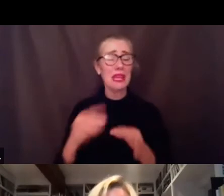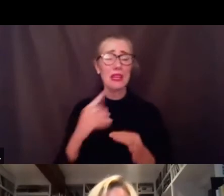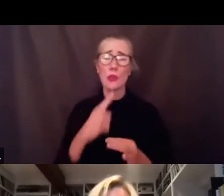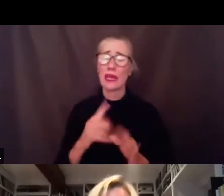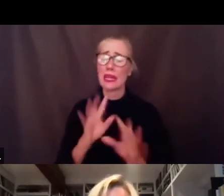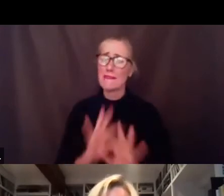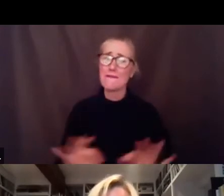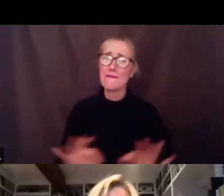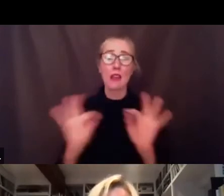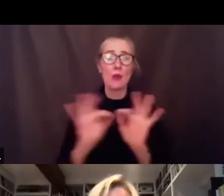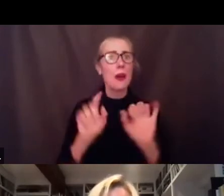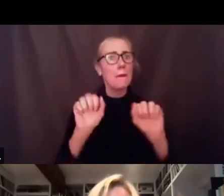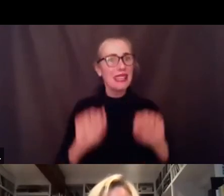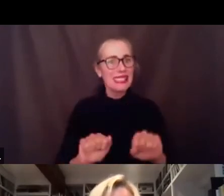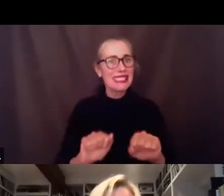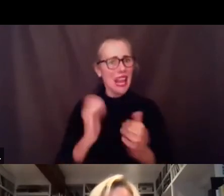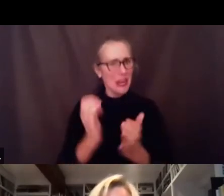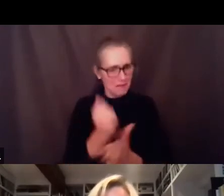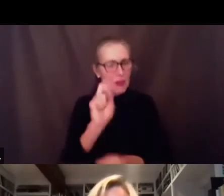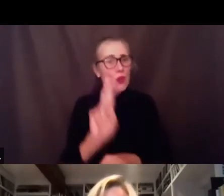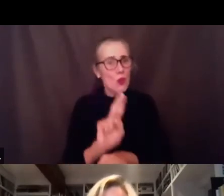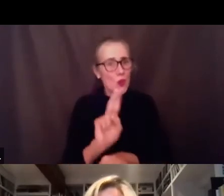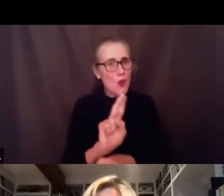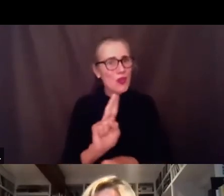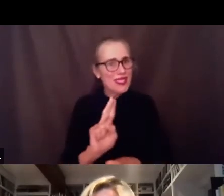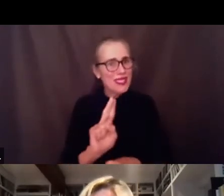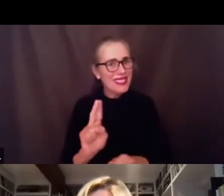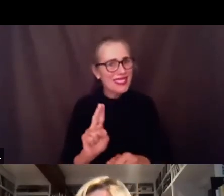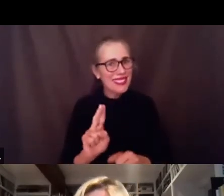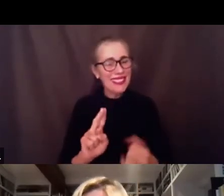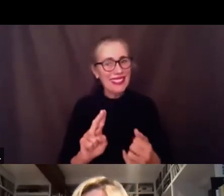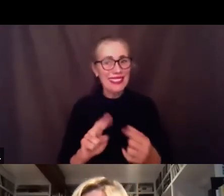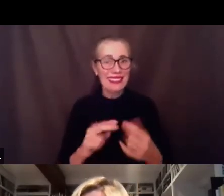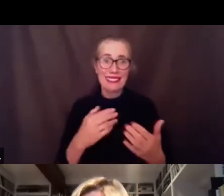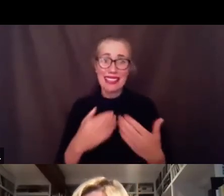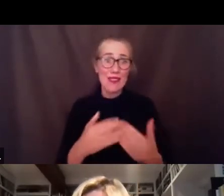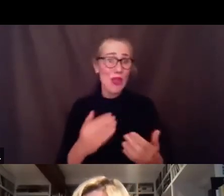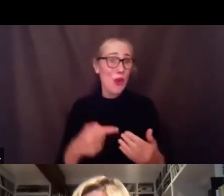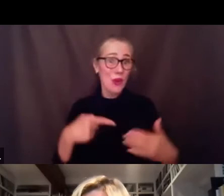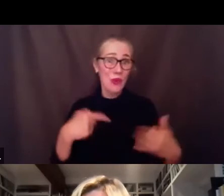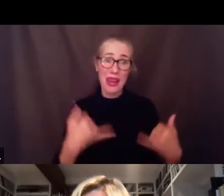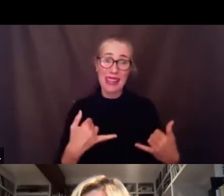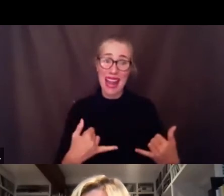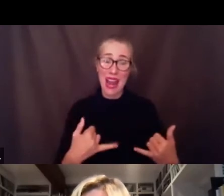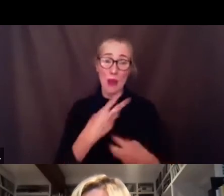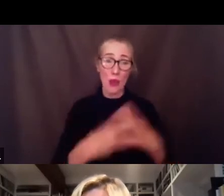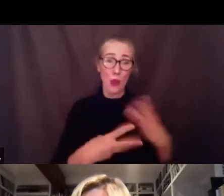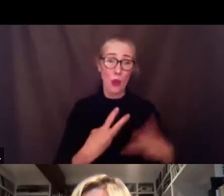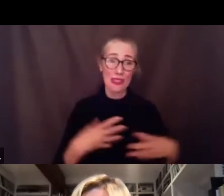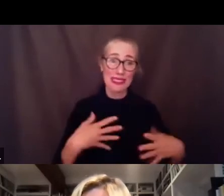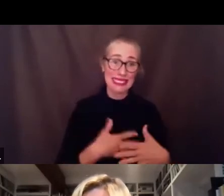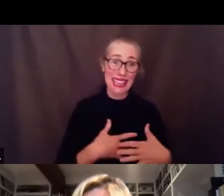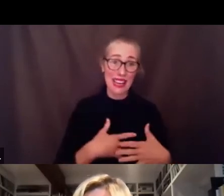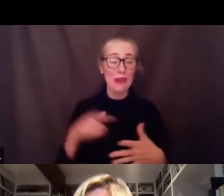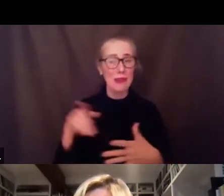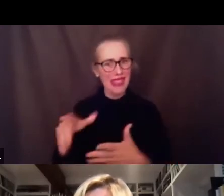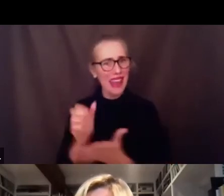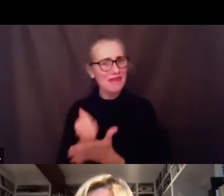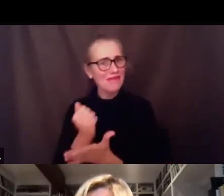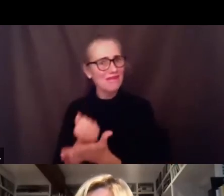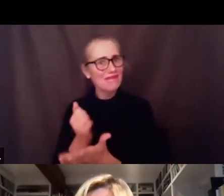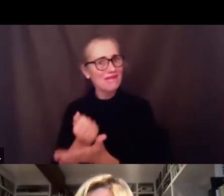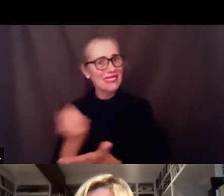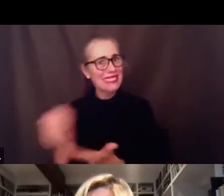it's so tangible um in this very scary uh world that we live in and so i'll be really quick i do have two more questions um one we got a